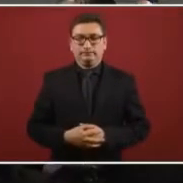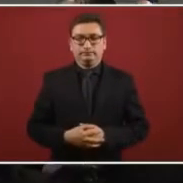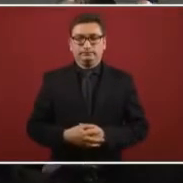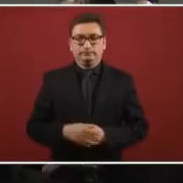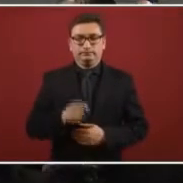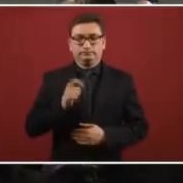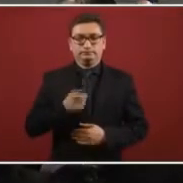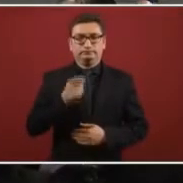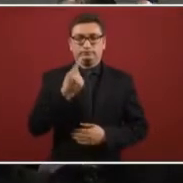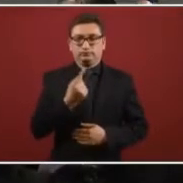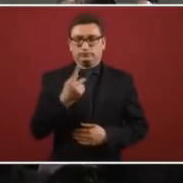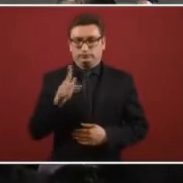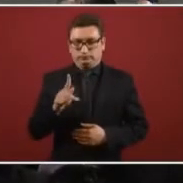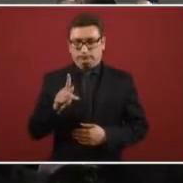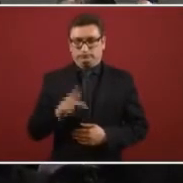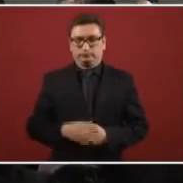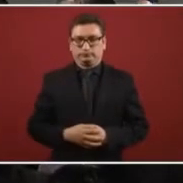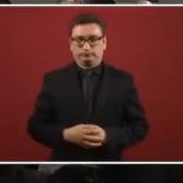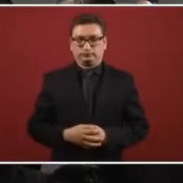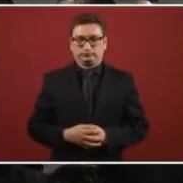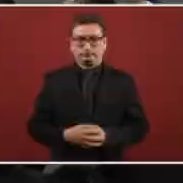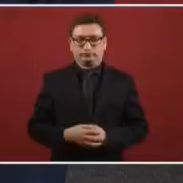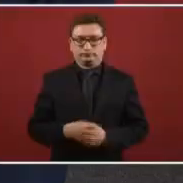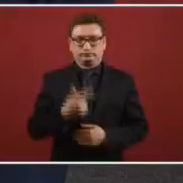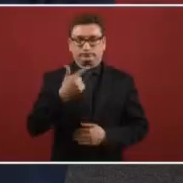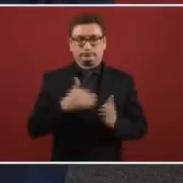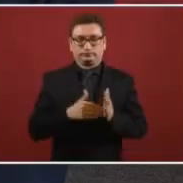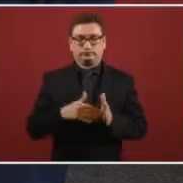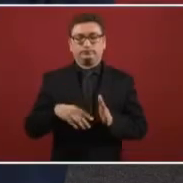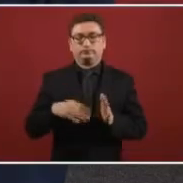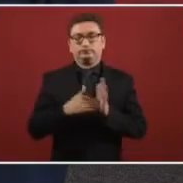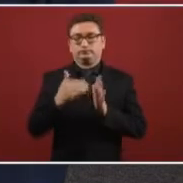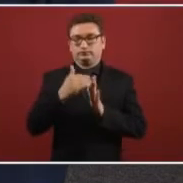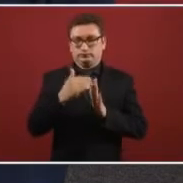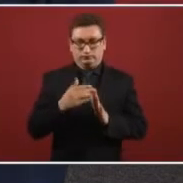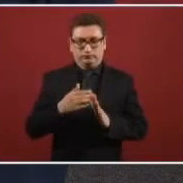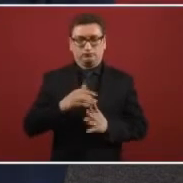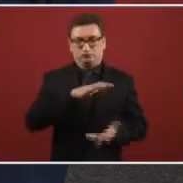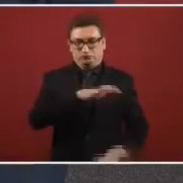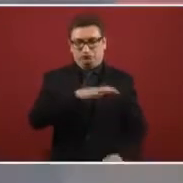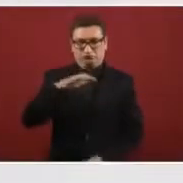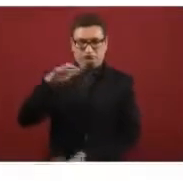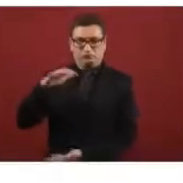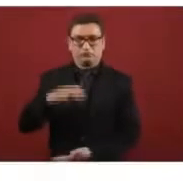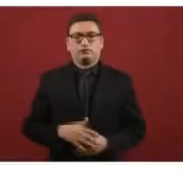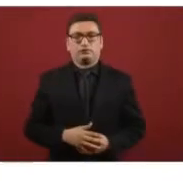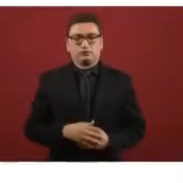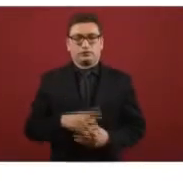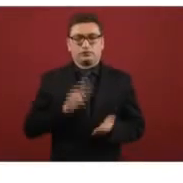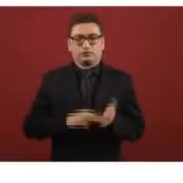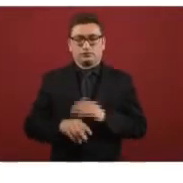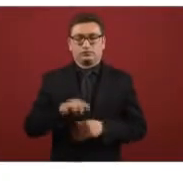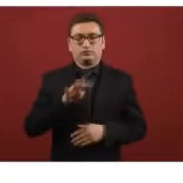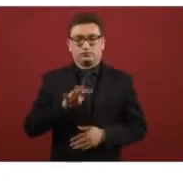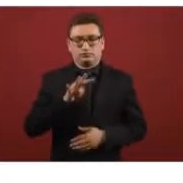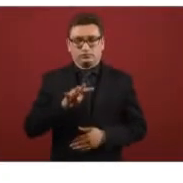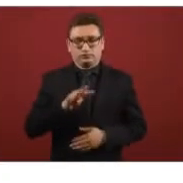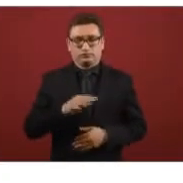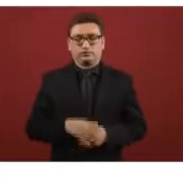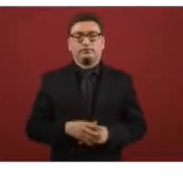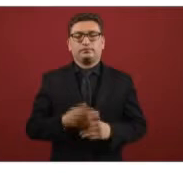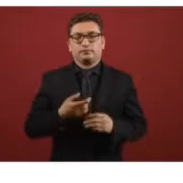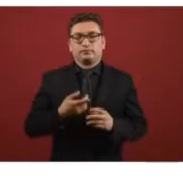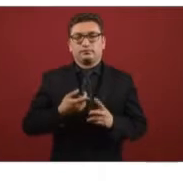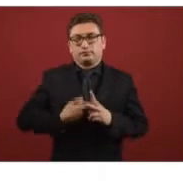and that's 1p 7,000,000 barrels in 2019